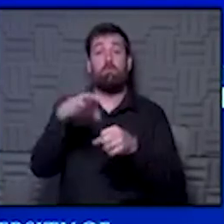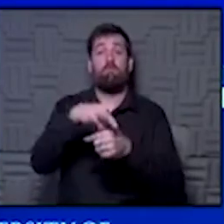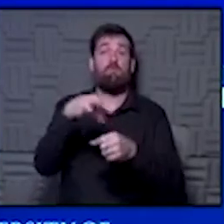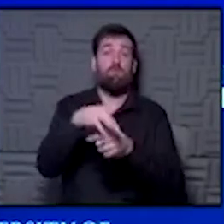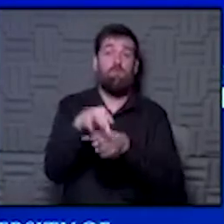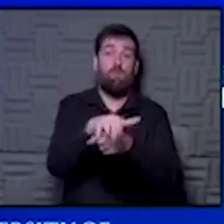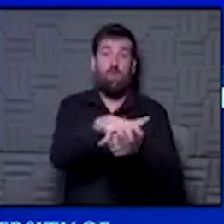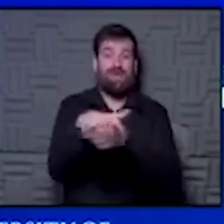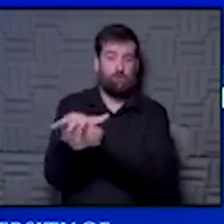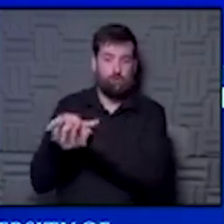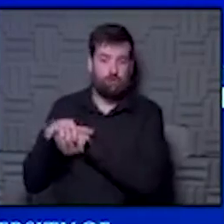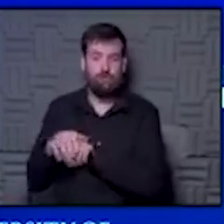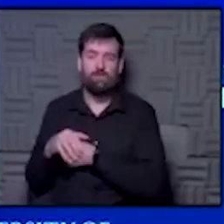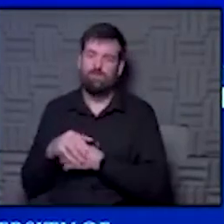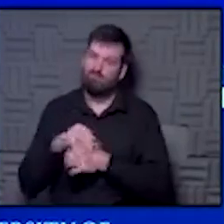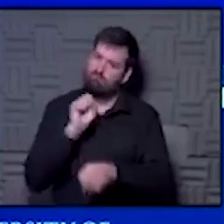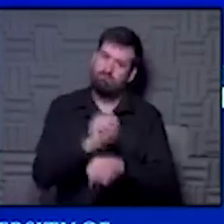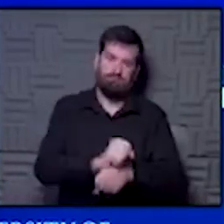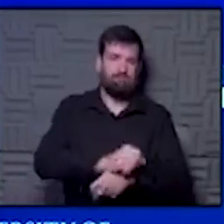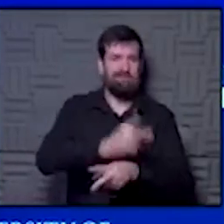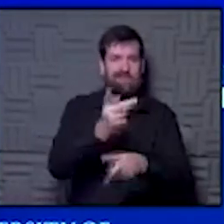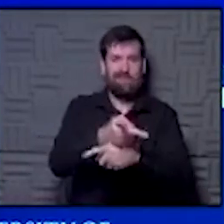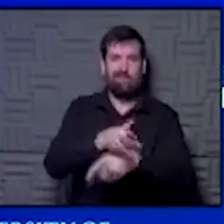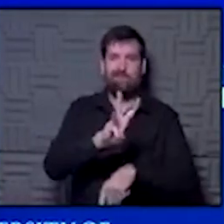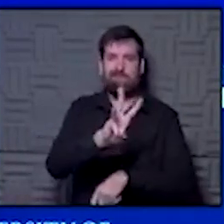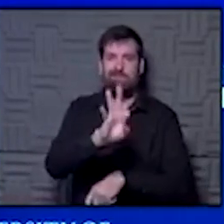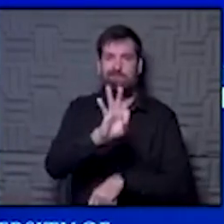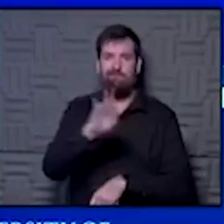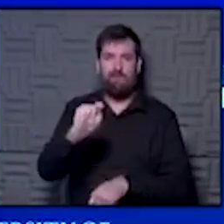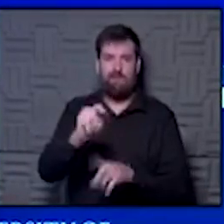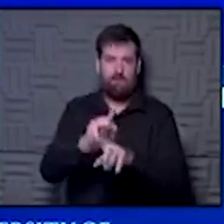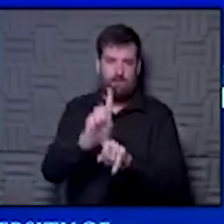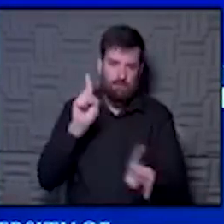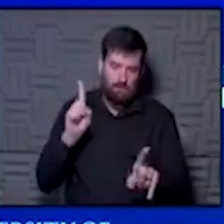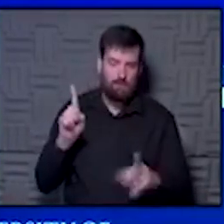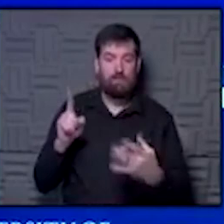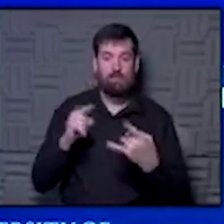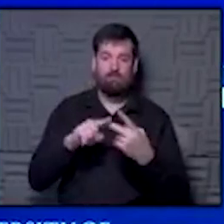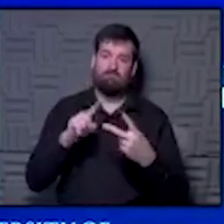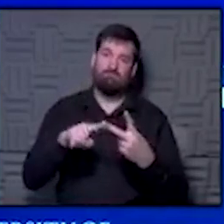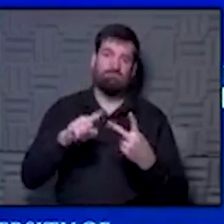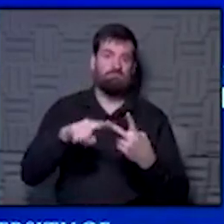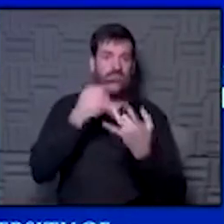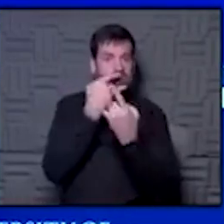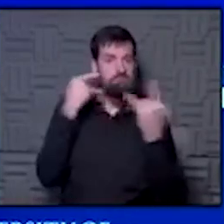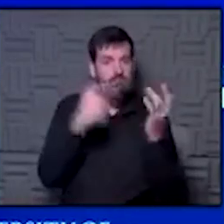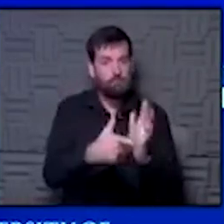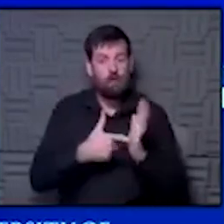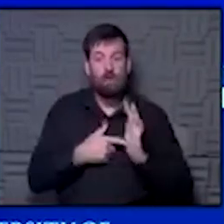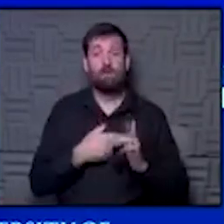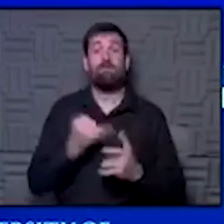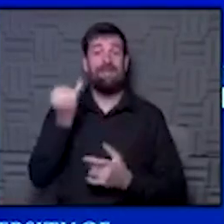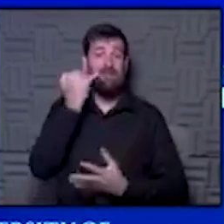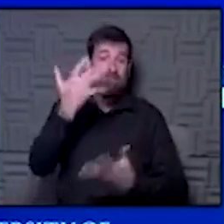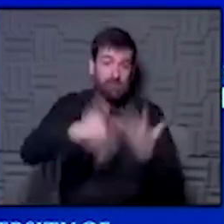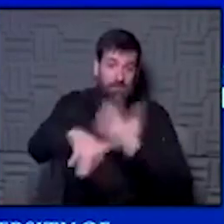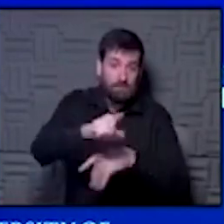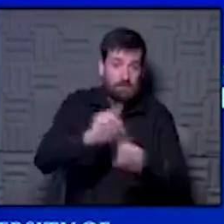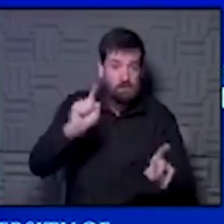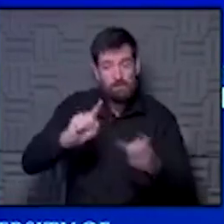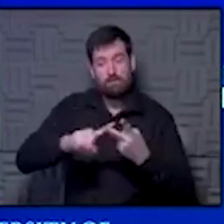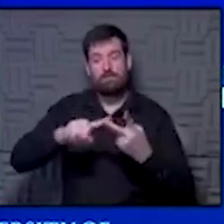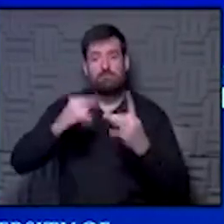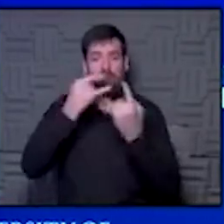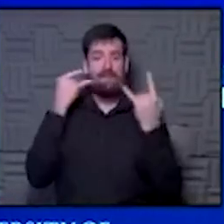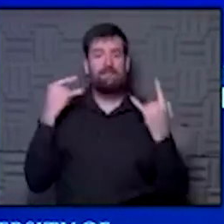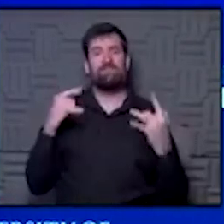to make sure that people maintain six feet of distance and you have to wear a mask. And so if you're masked and you have the distance, I think you're